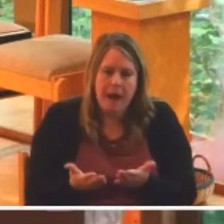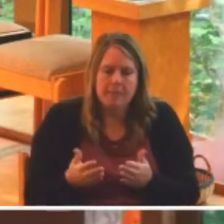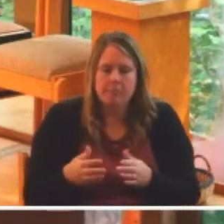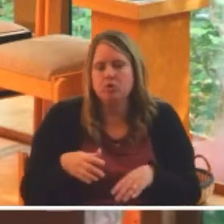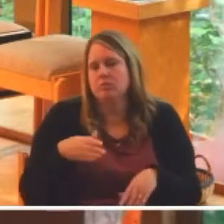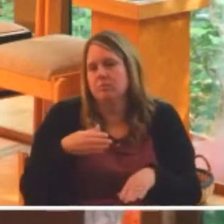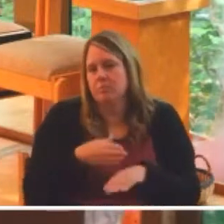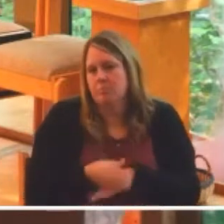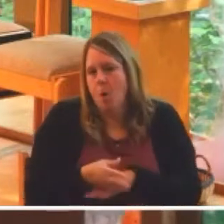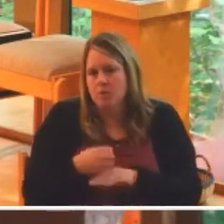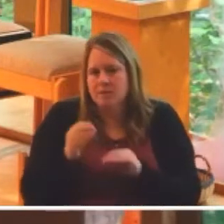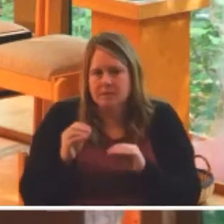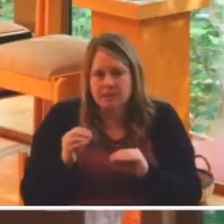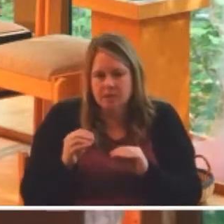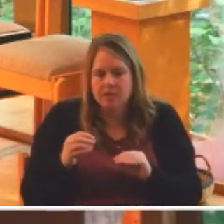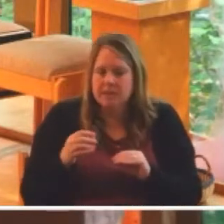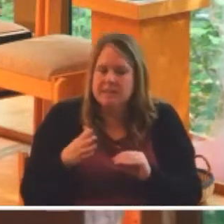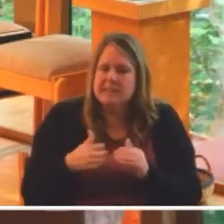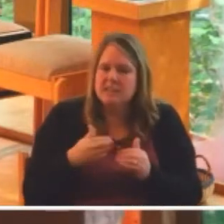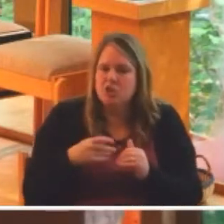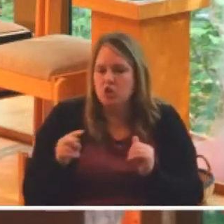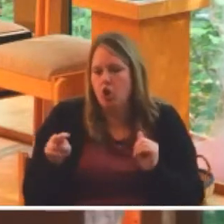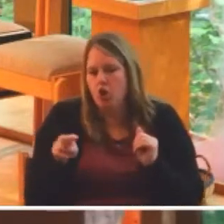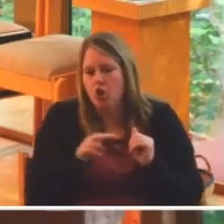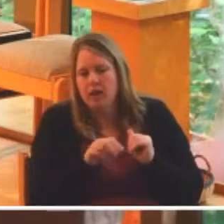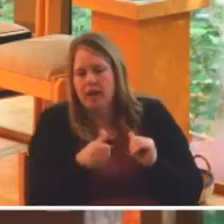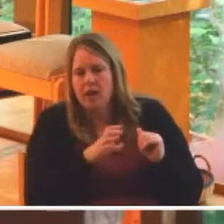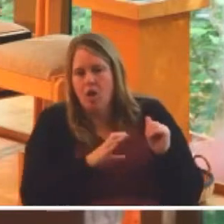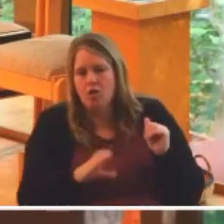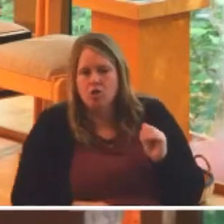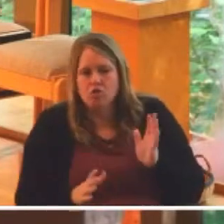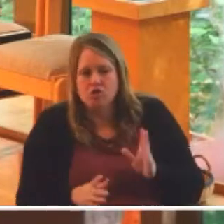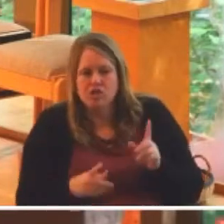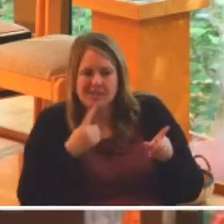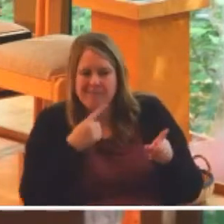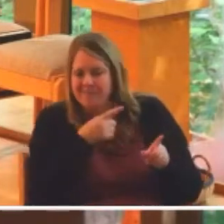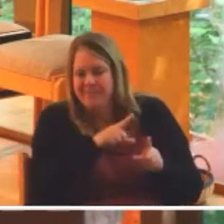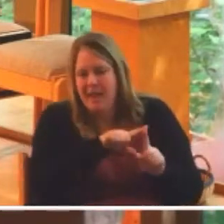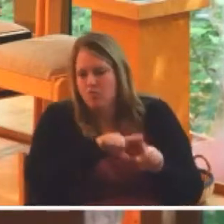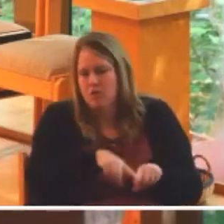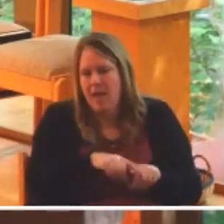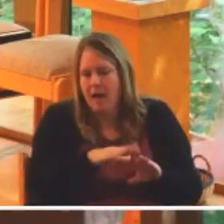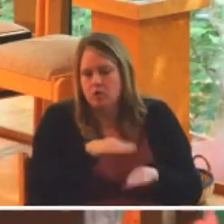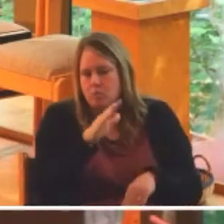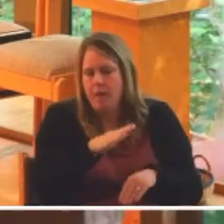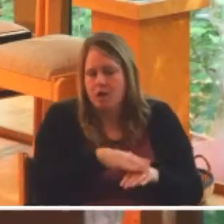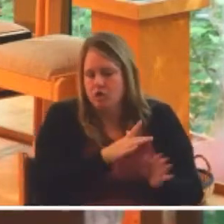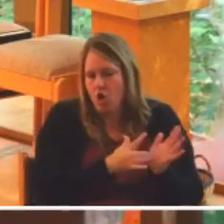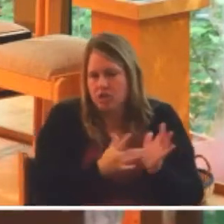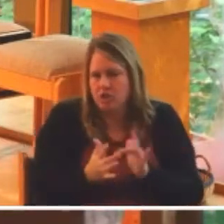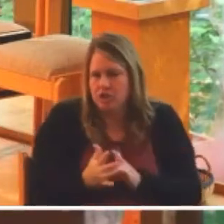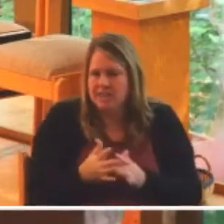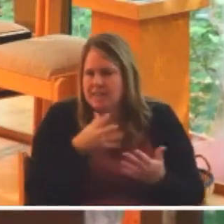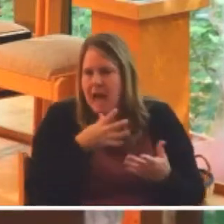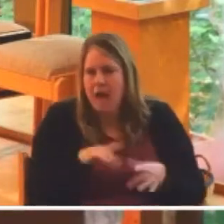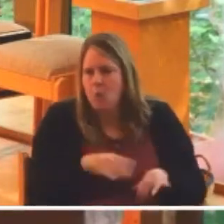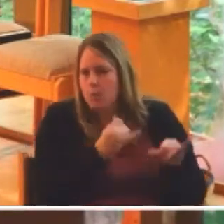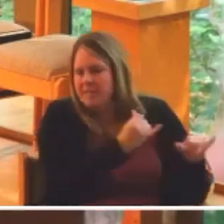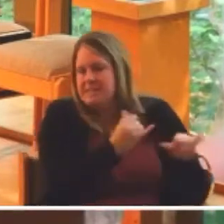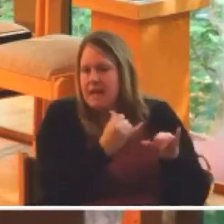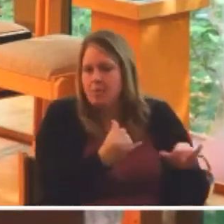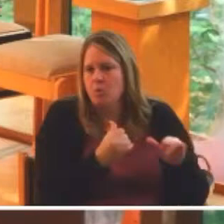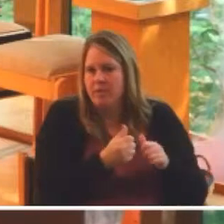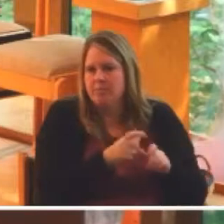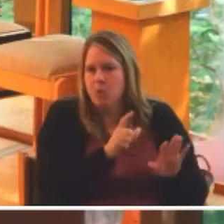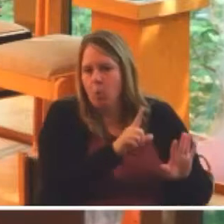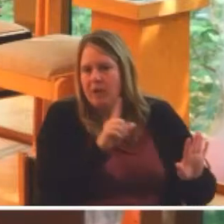It's easy to look at those other Christians and say, well, see, they rely too much on Jesus, too much on the Bible. I don't want to be like them, so we run away from